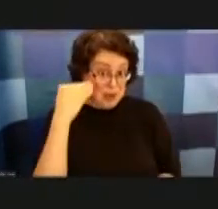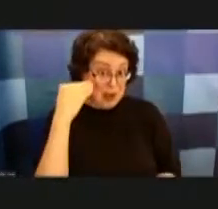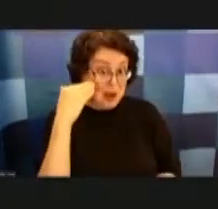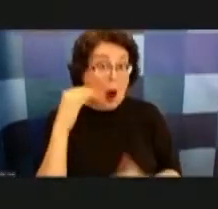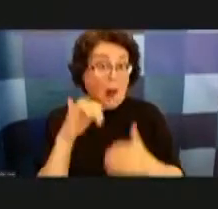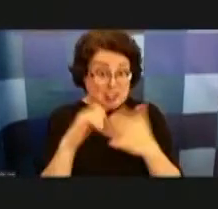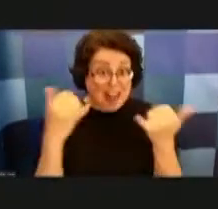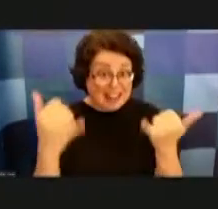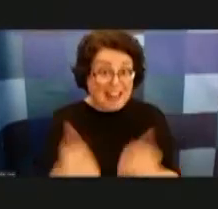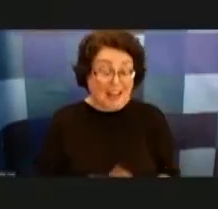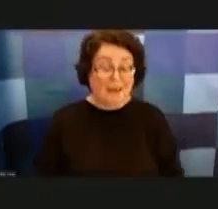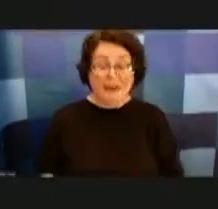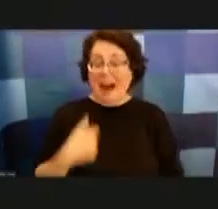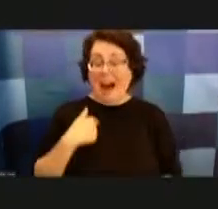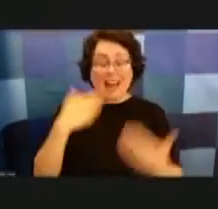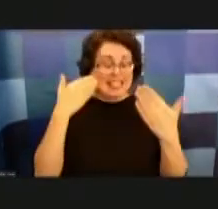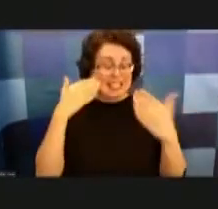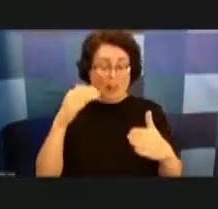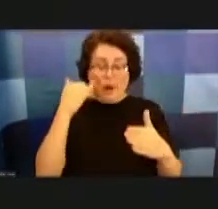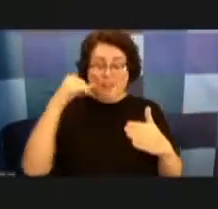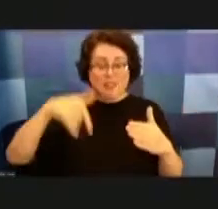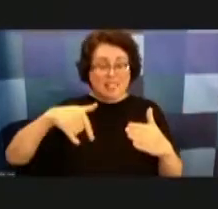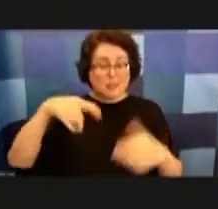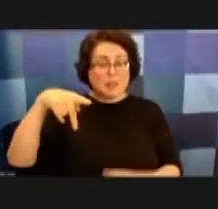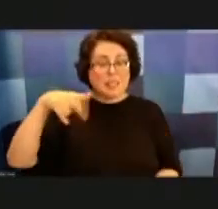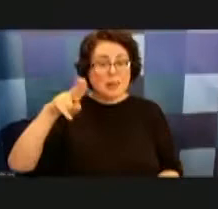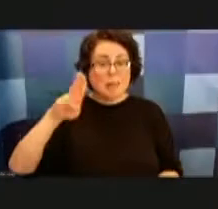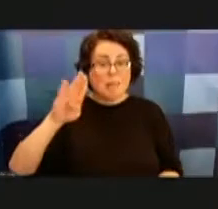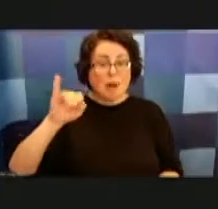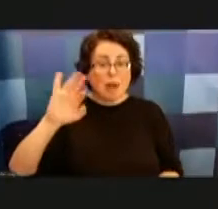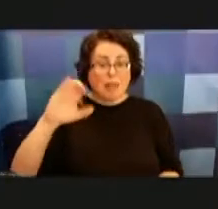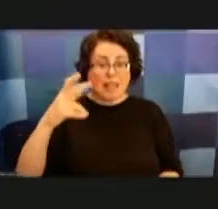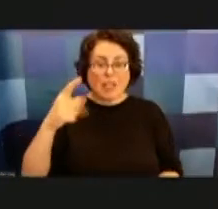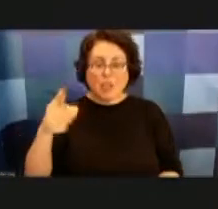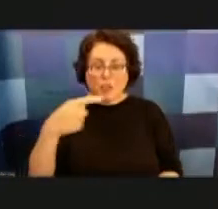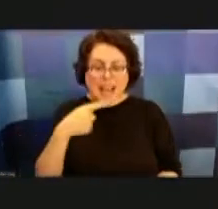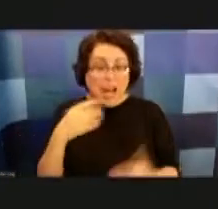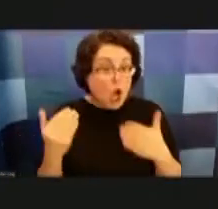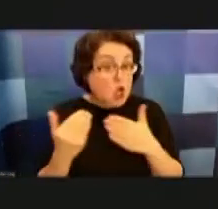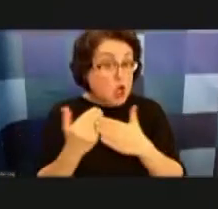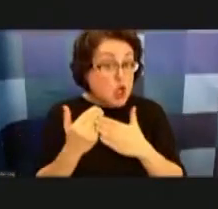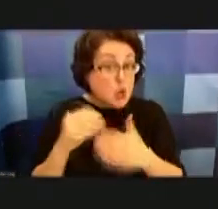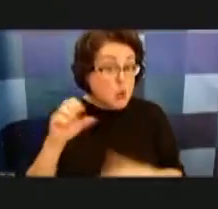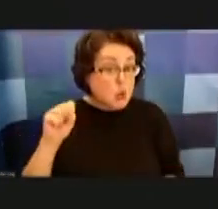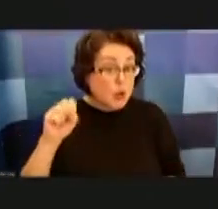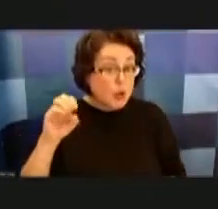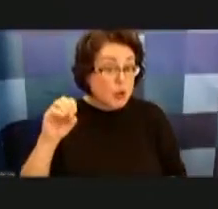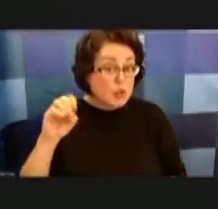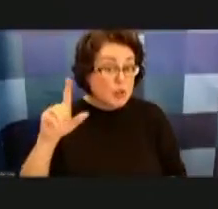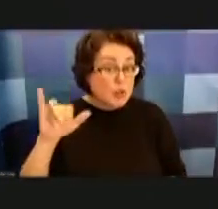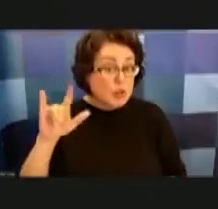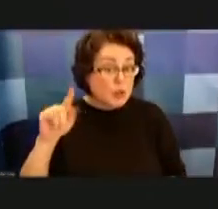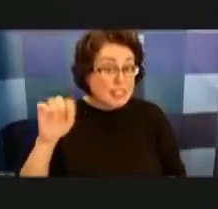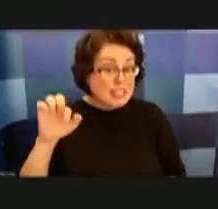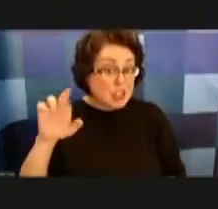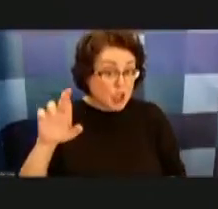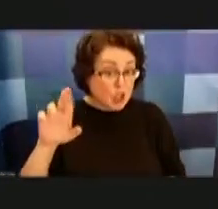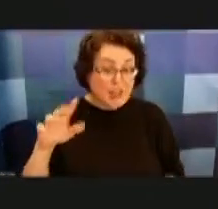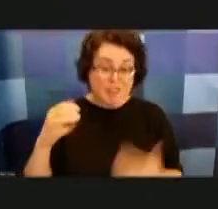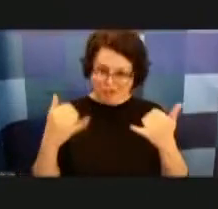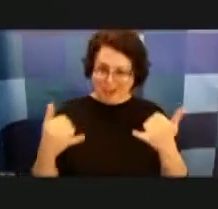i didn't know if this was was public but you said a new solicitor so i wanted to just take the opportunity right now to